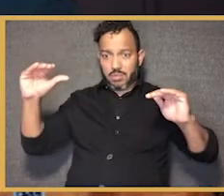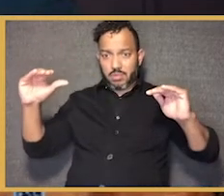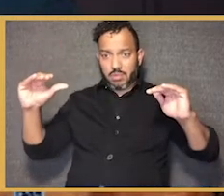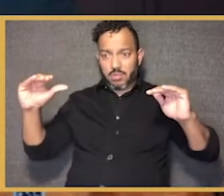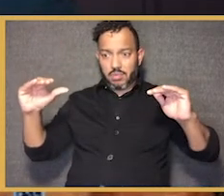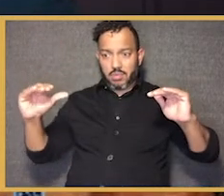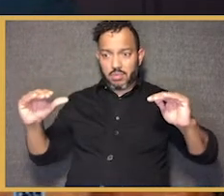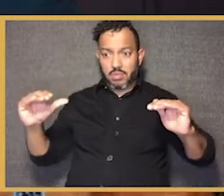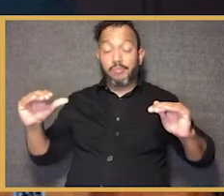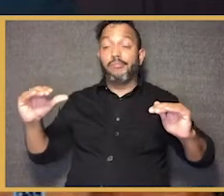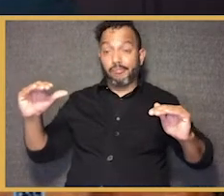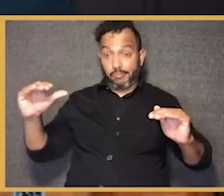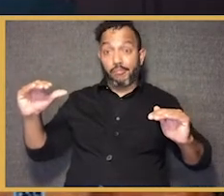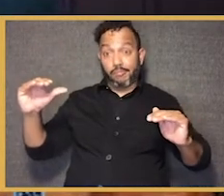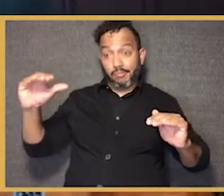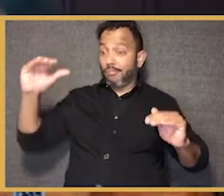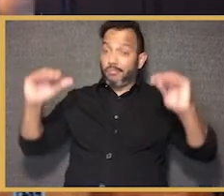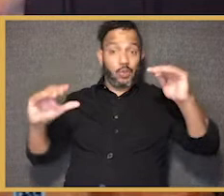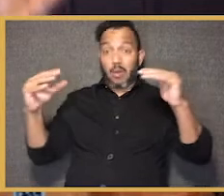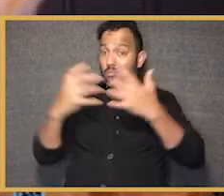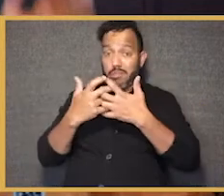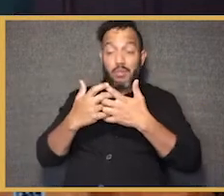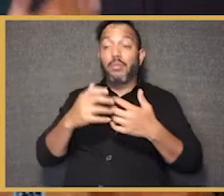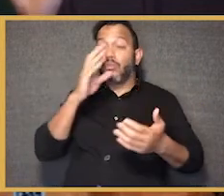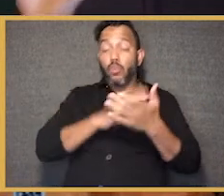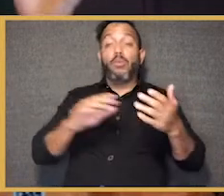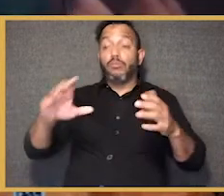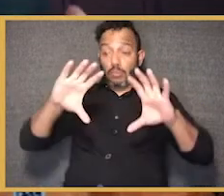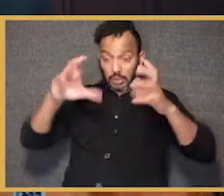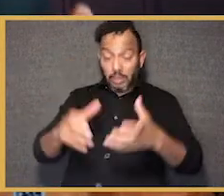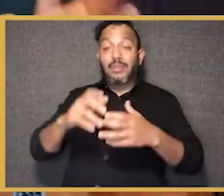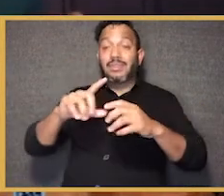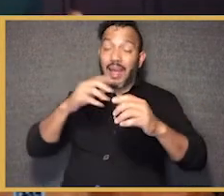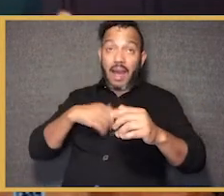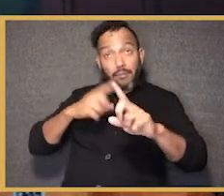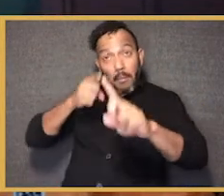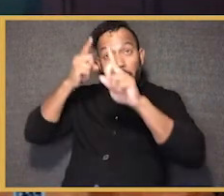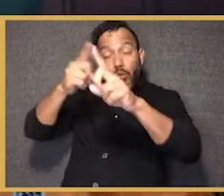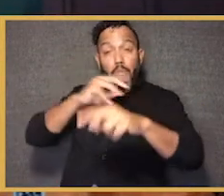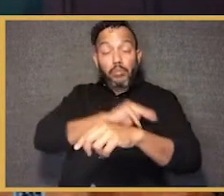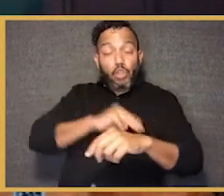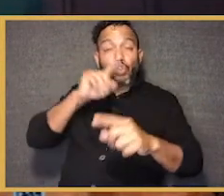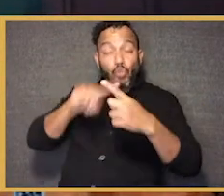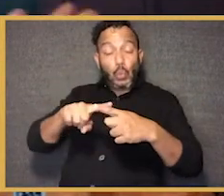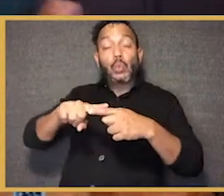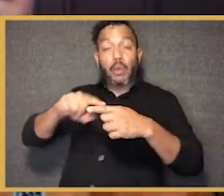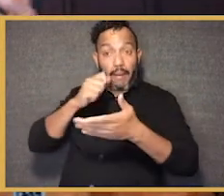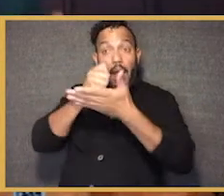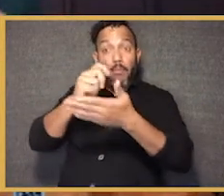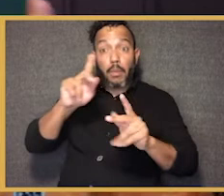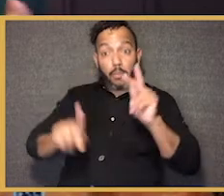over the last 20 years. So these are institutions that have as their mission serving the population of the state.